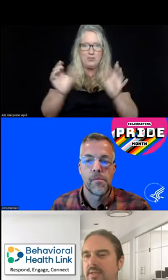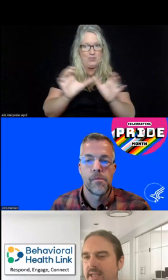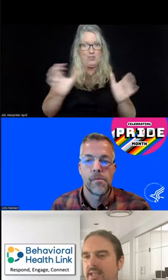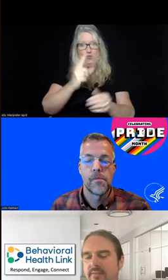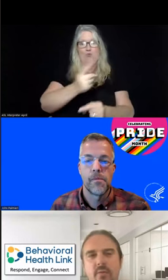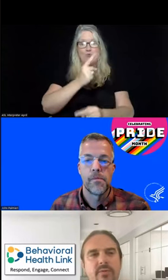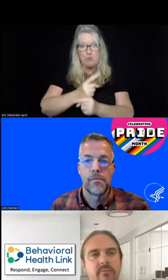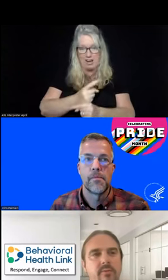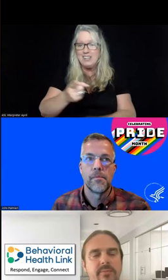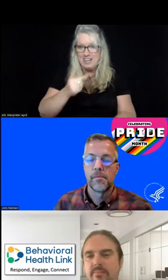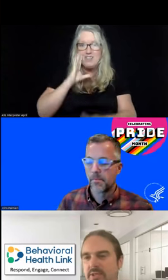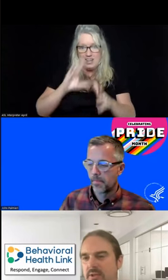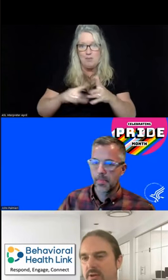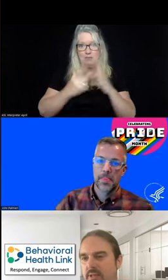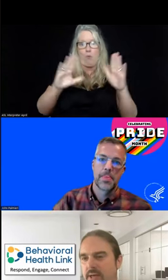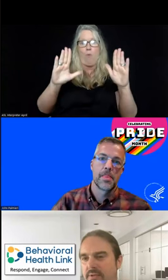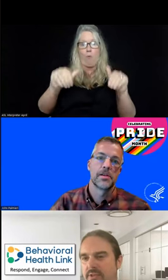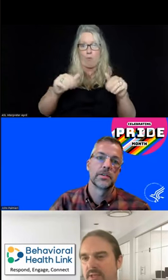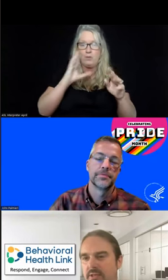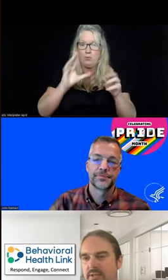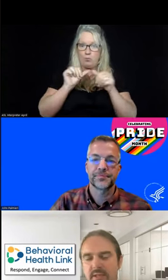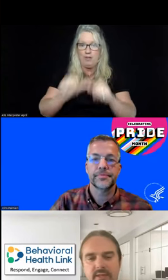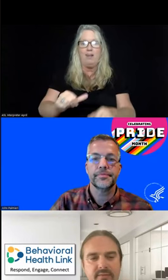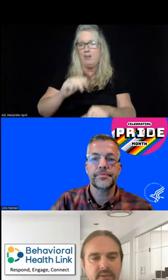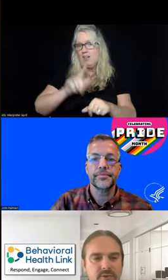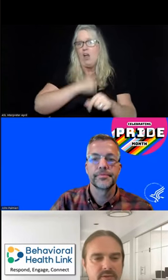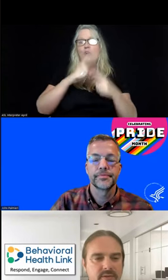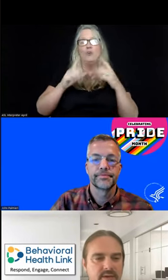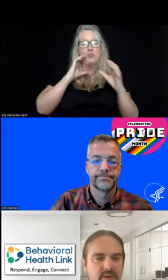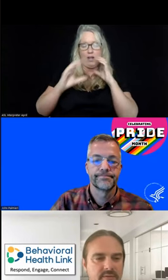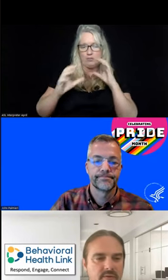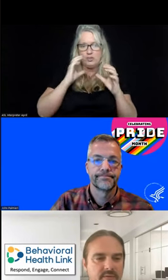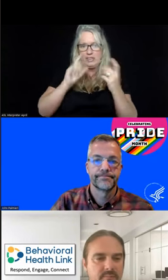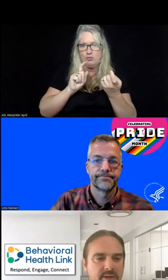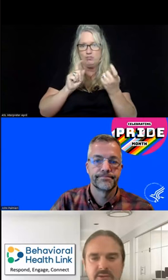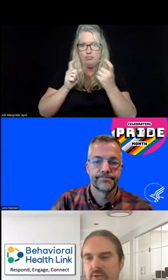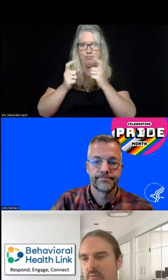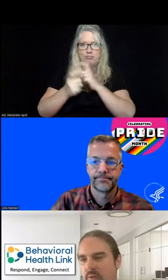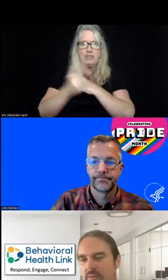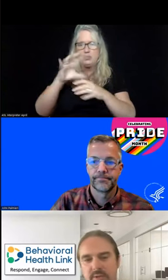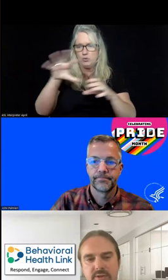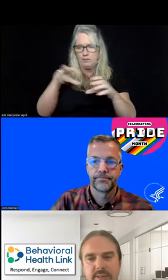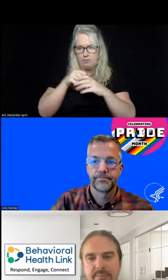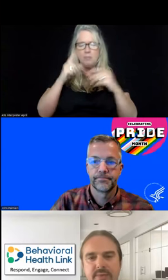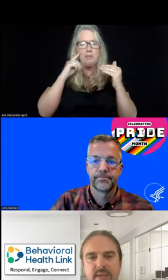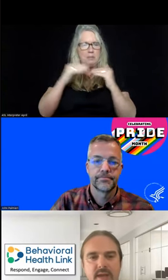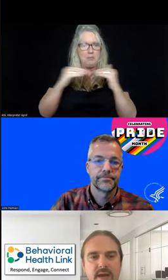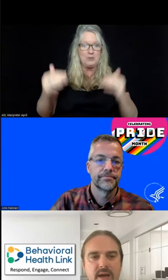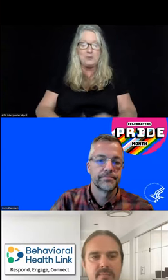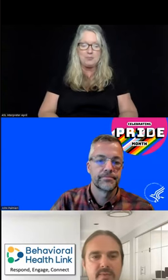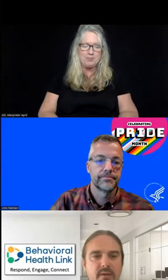is the beginning of hopefully what will be a much longer conversation and evolution of involving peers in all the work that we're doing.